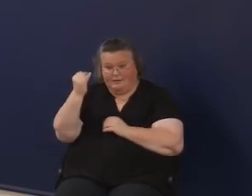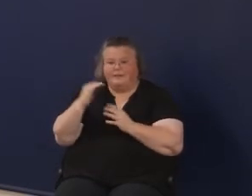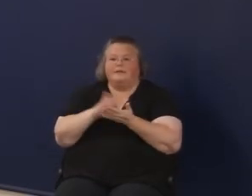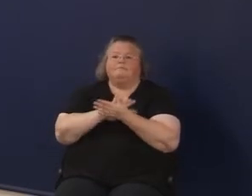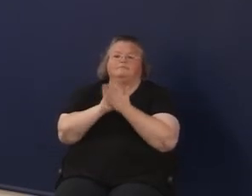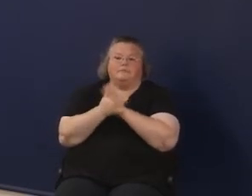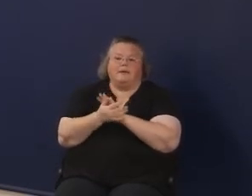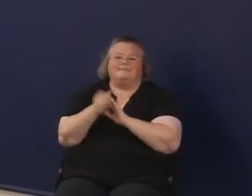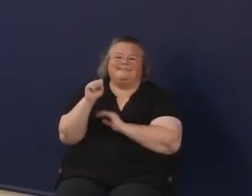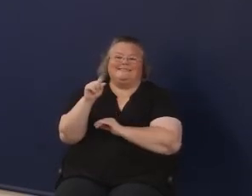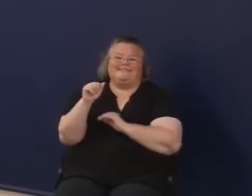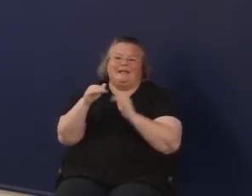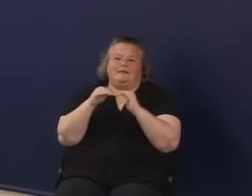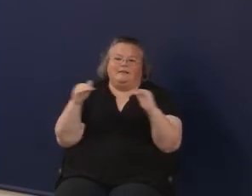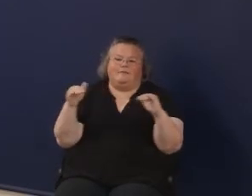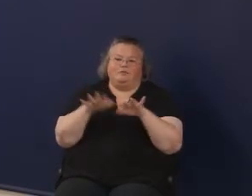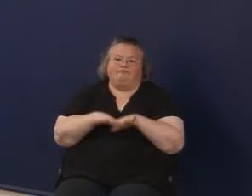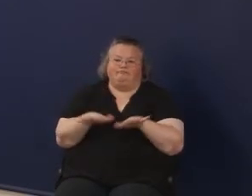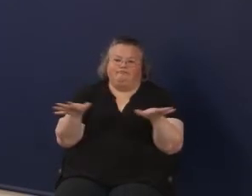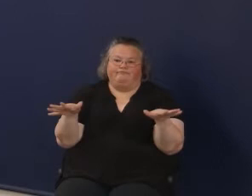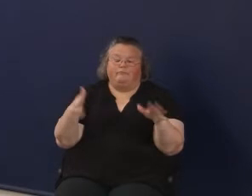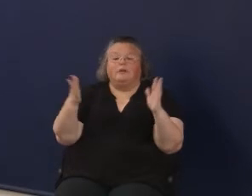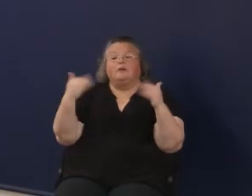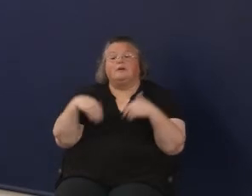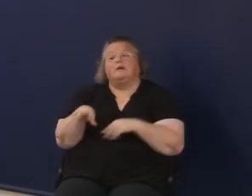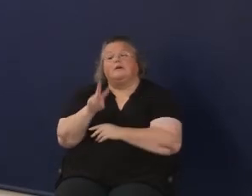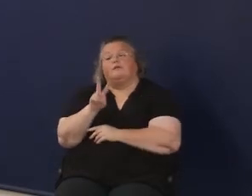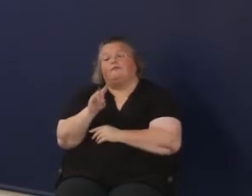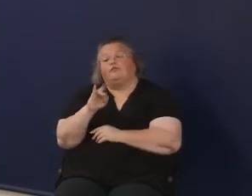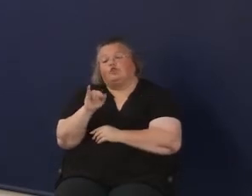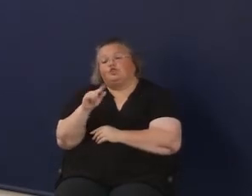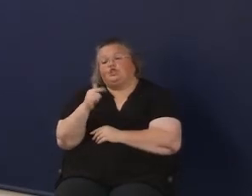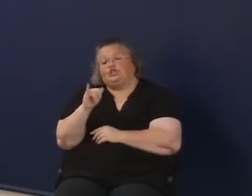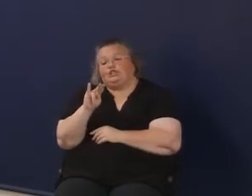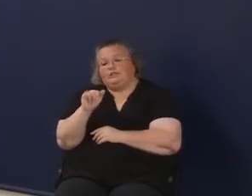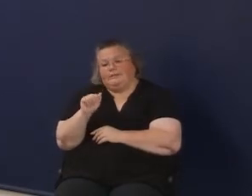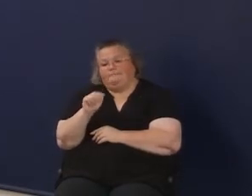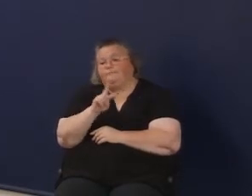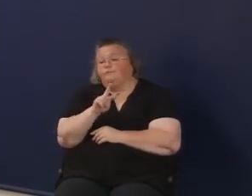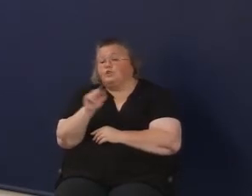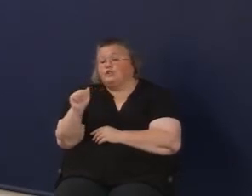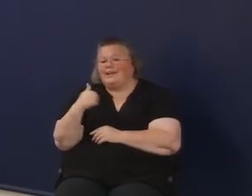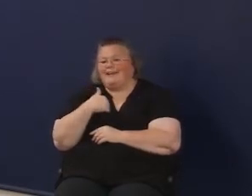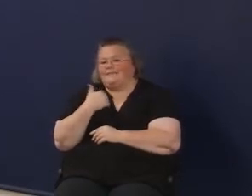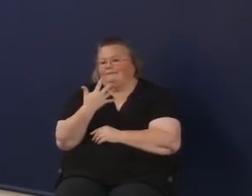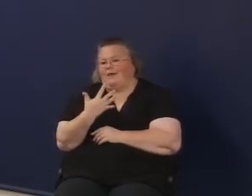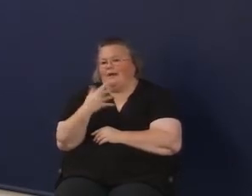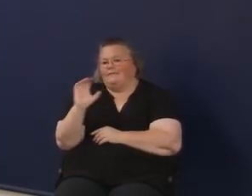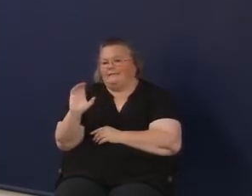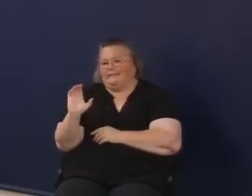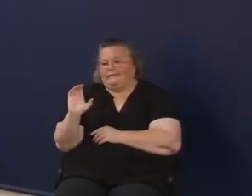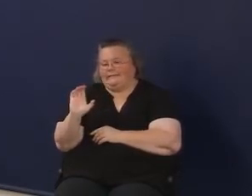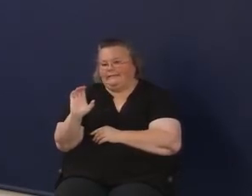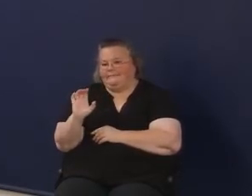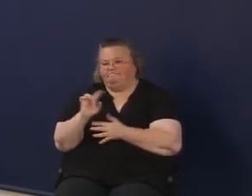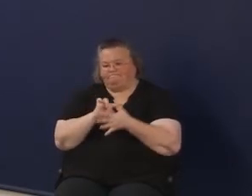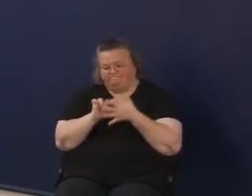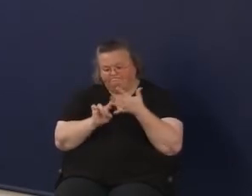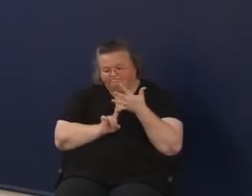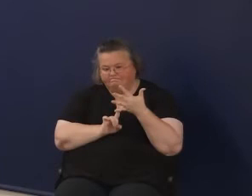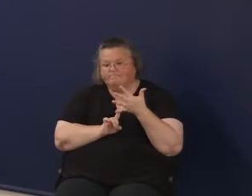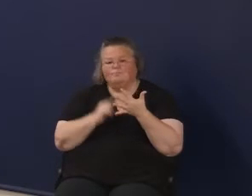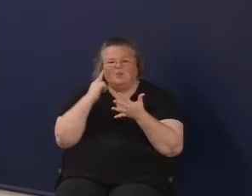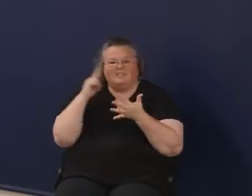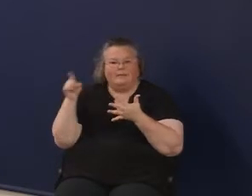more. So next slide is Virginia. Virginia has laid out five C's of what they think is